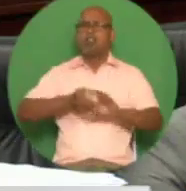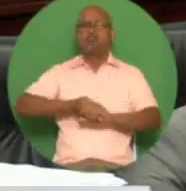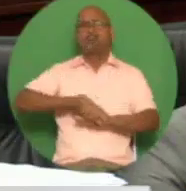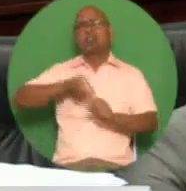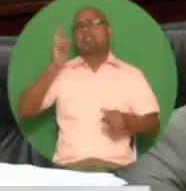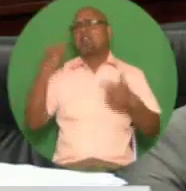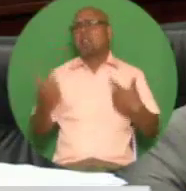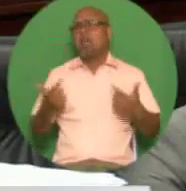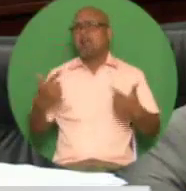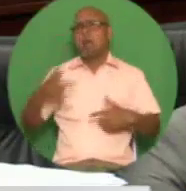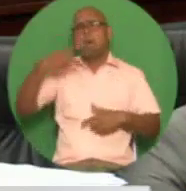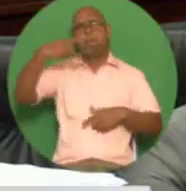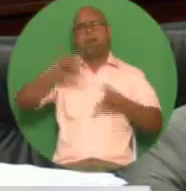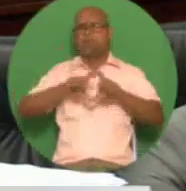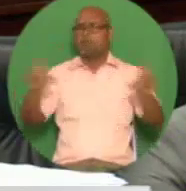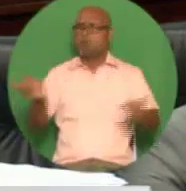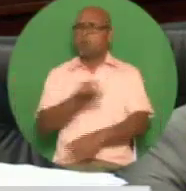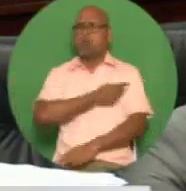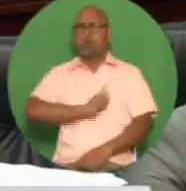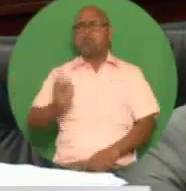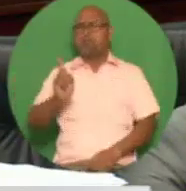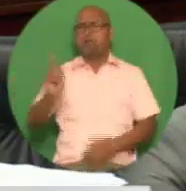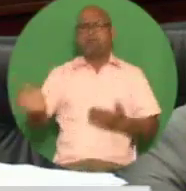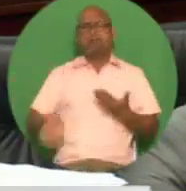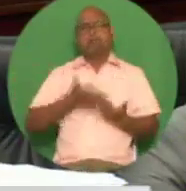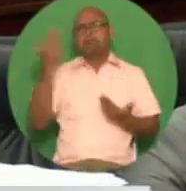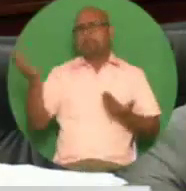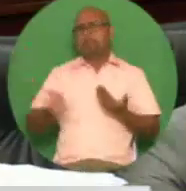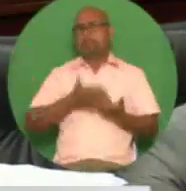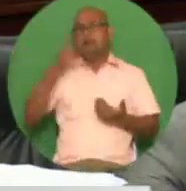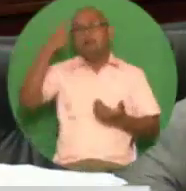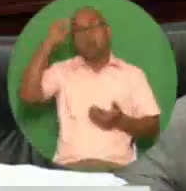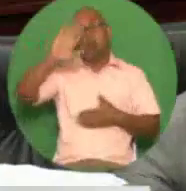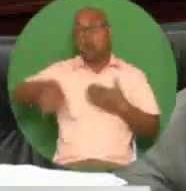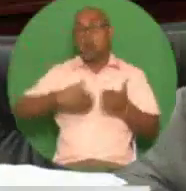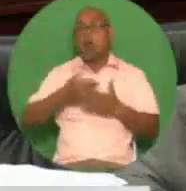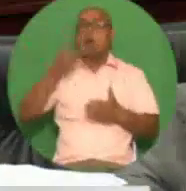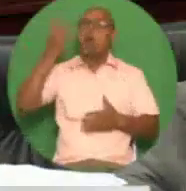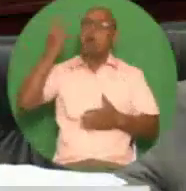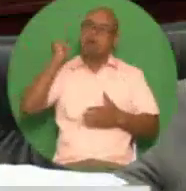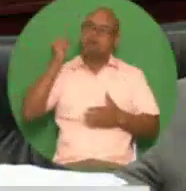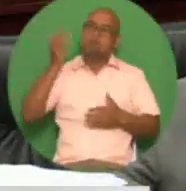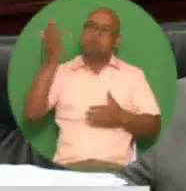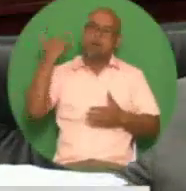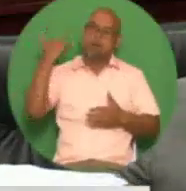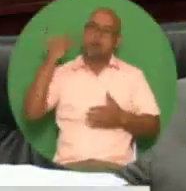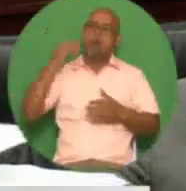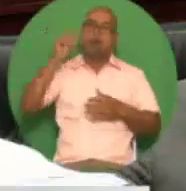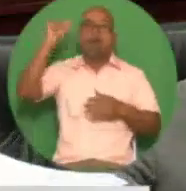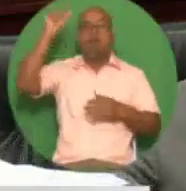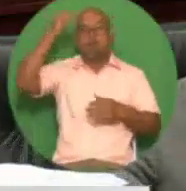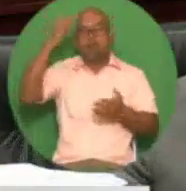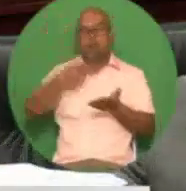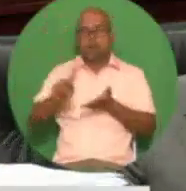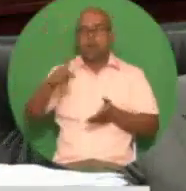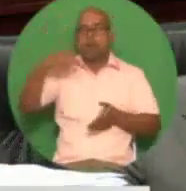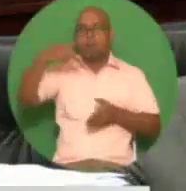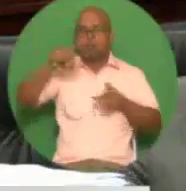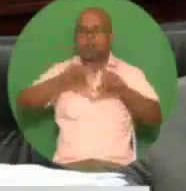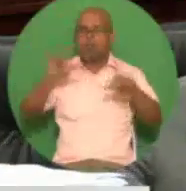pension and leave record system across the public service to ensure prompt payment of pensions the public servants upon return